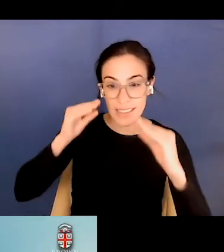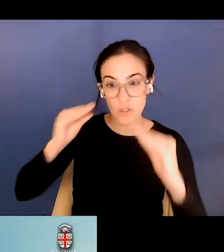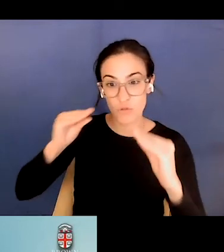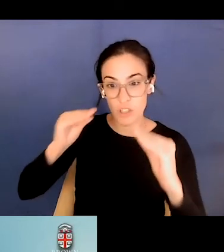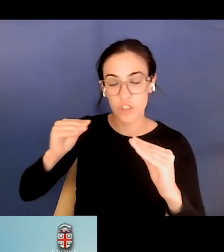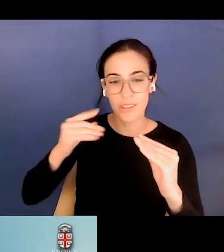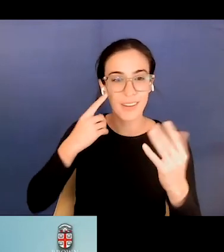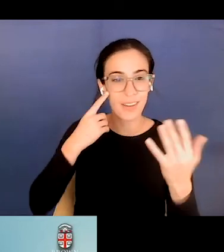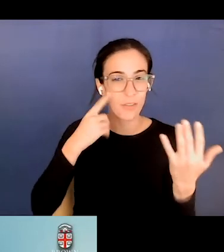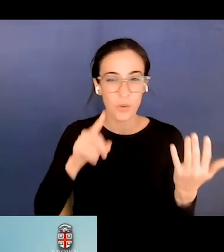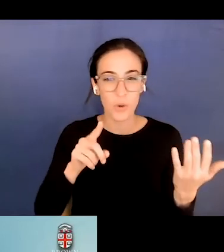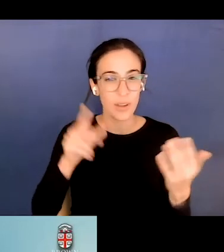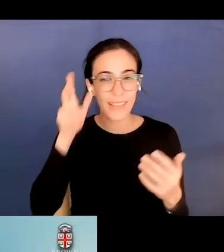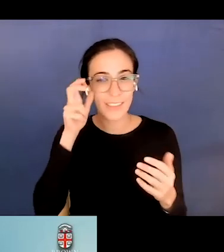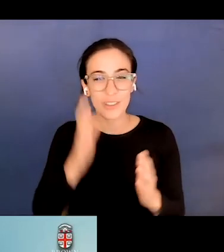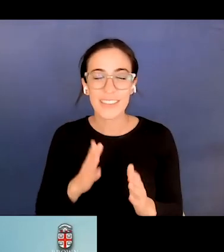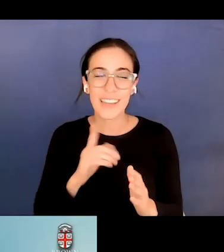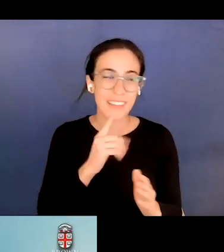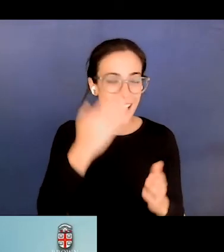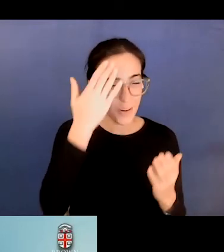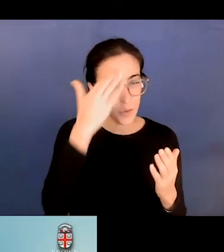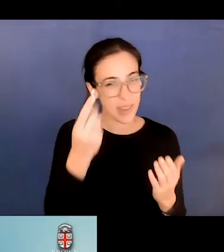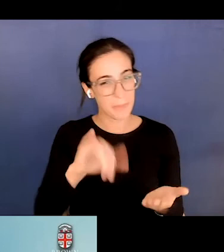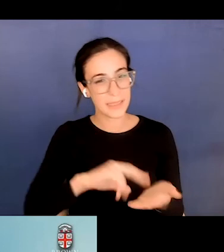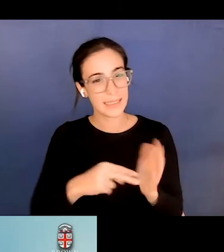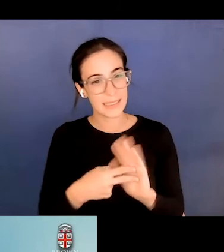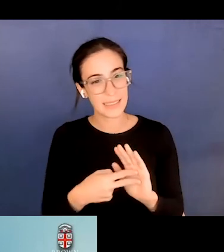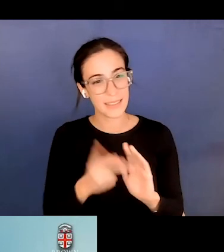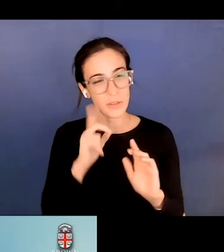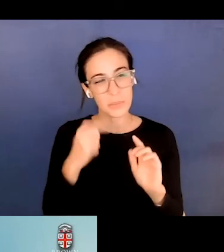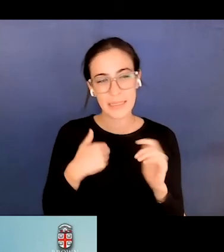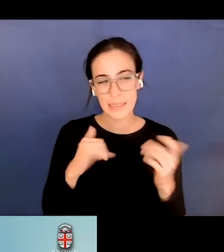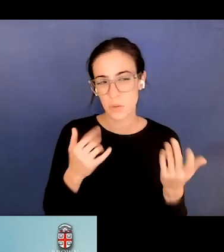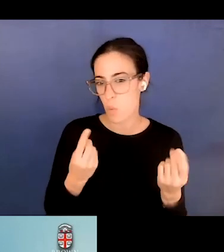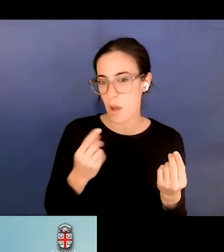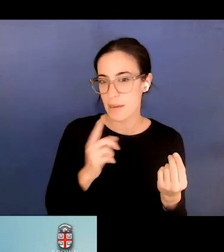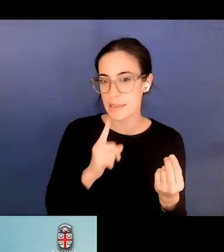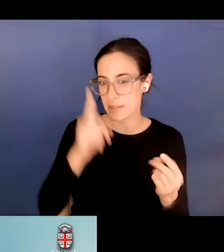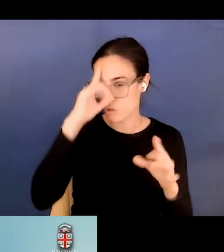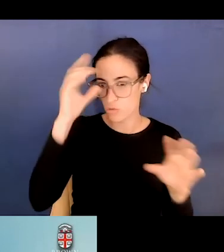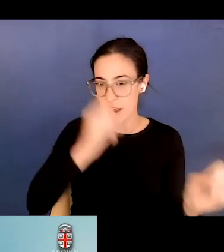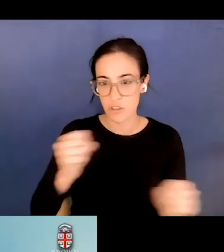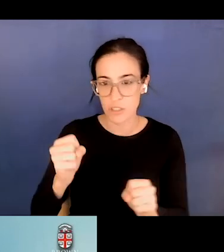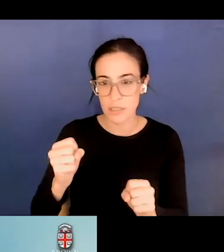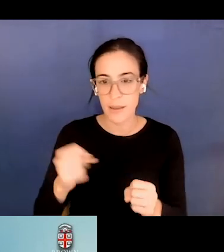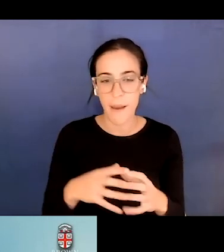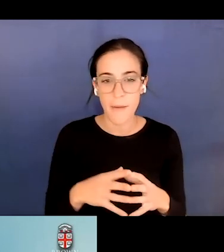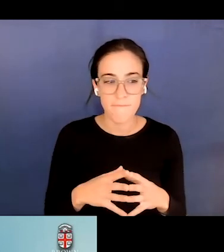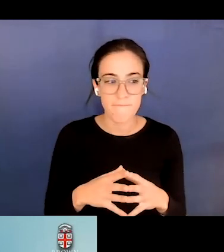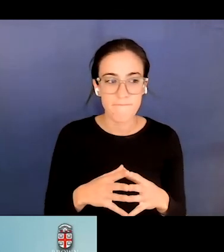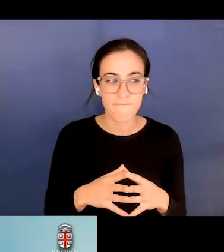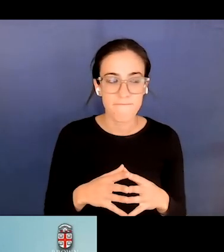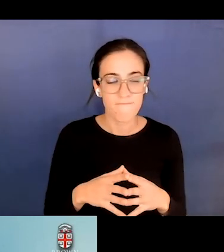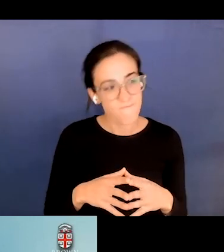I never really know what that means. You know, to me, it's like, well, what is a strategy or, um, at some points,